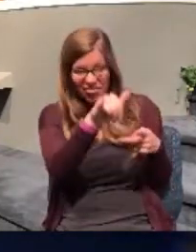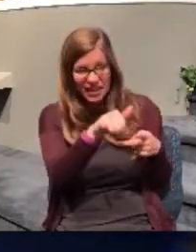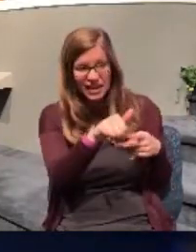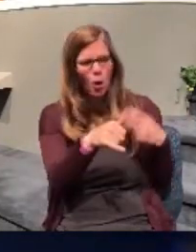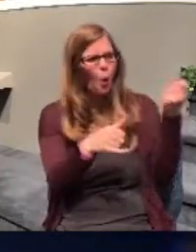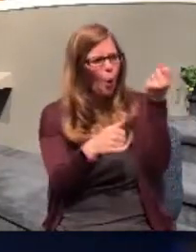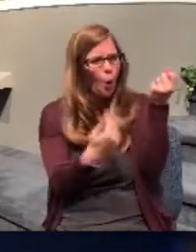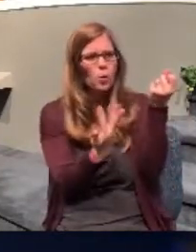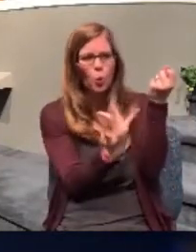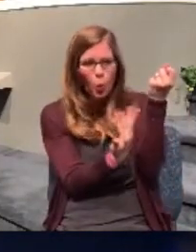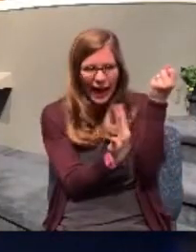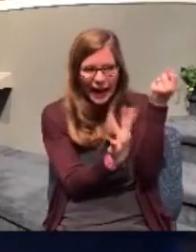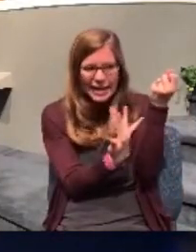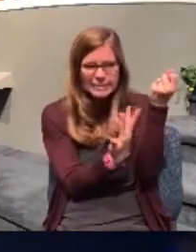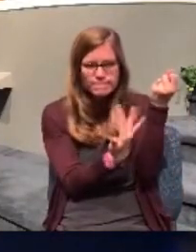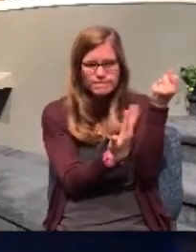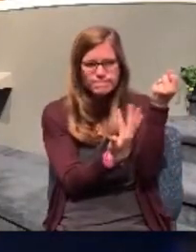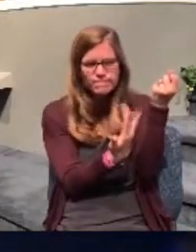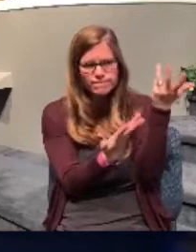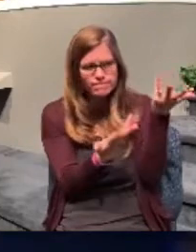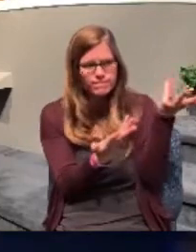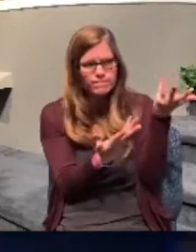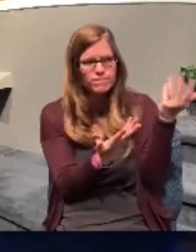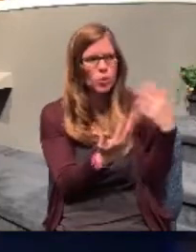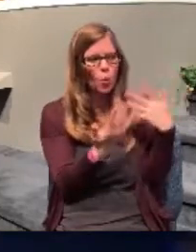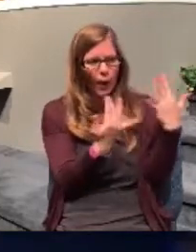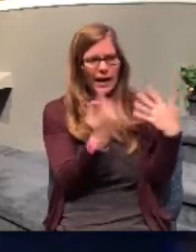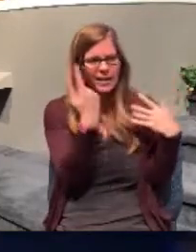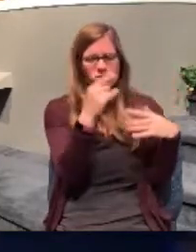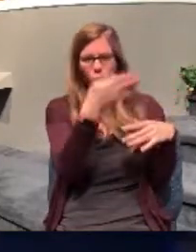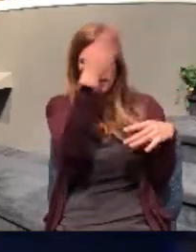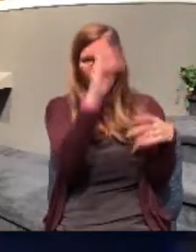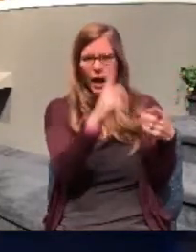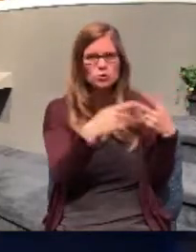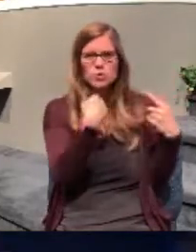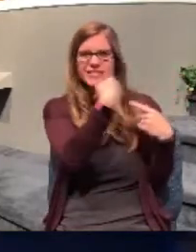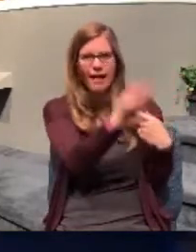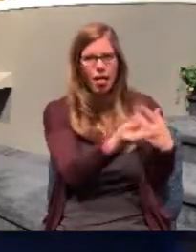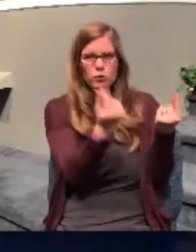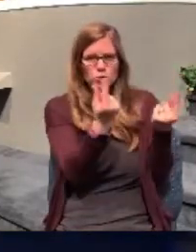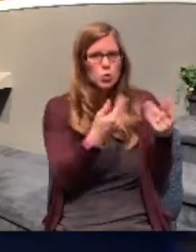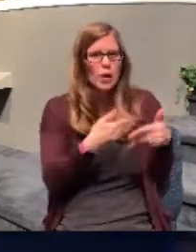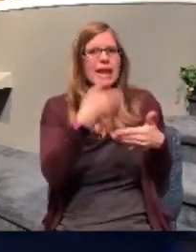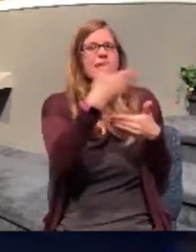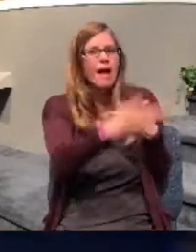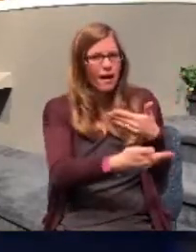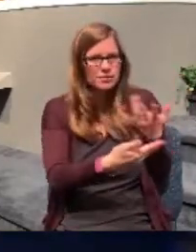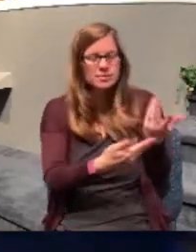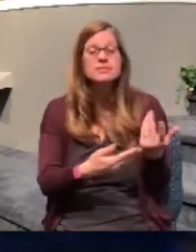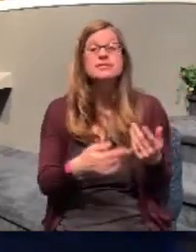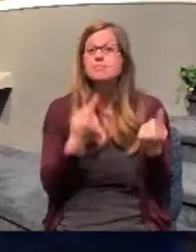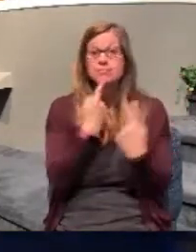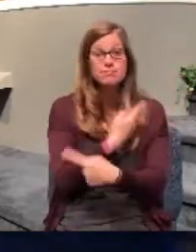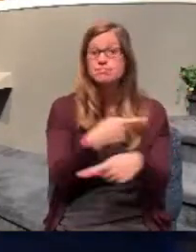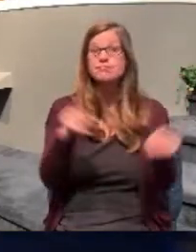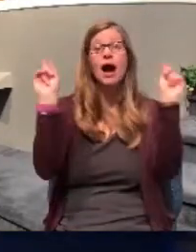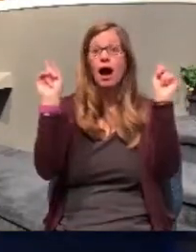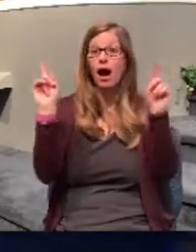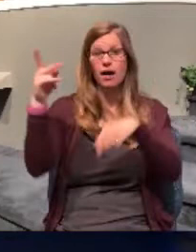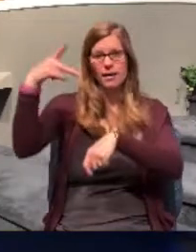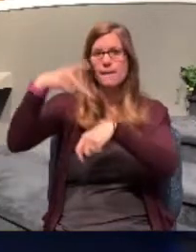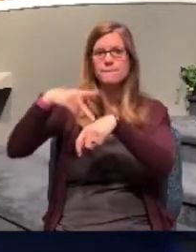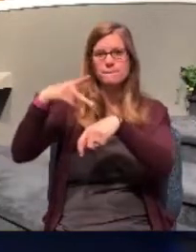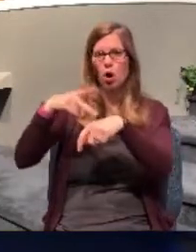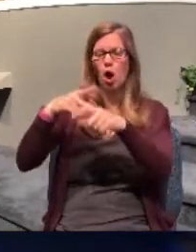holding pattern. They were in what I would call God's waiting room. They were waiting for God's will to be revealed. What was God's